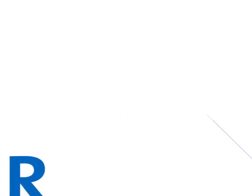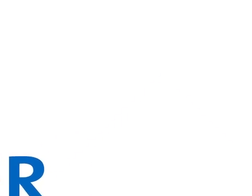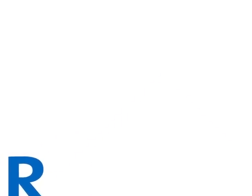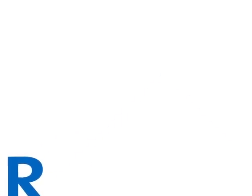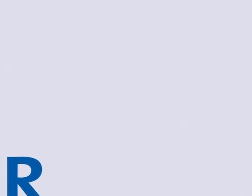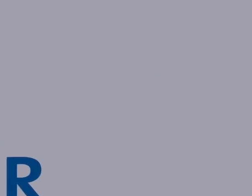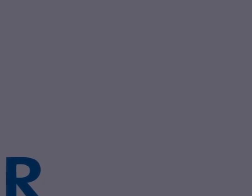Thank